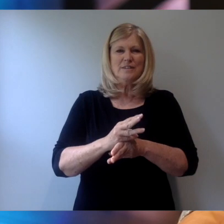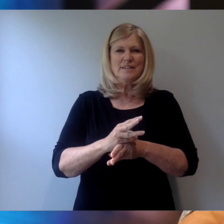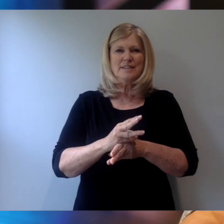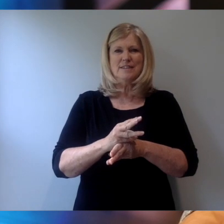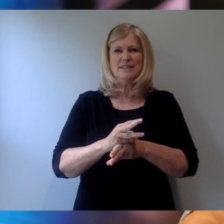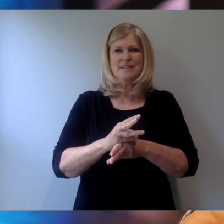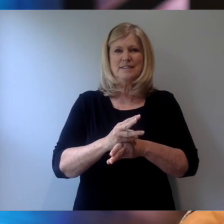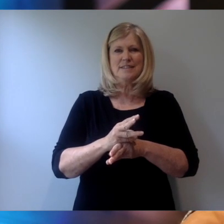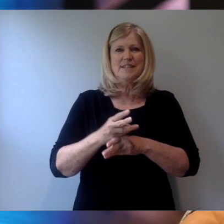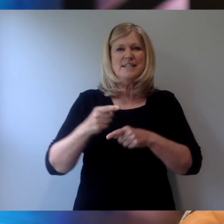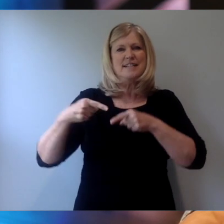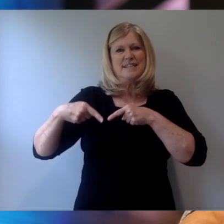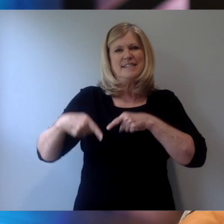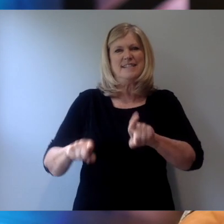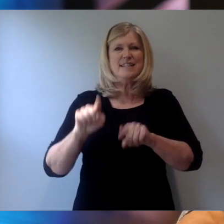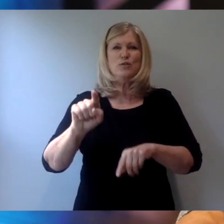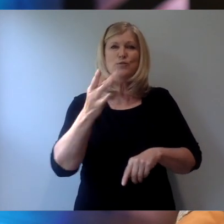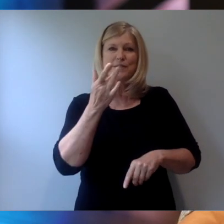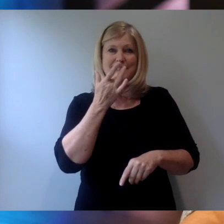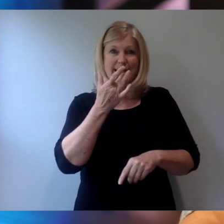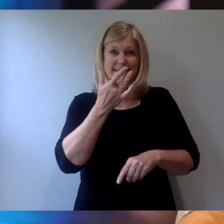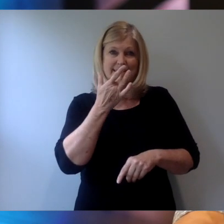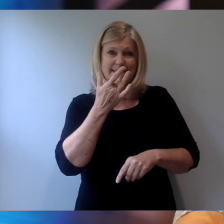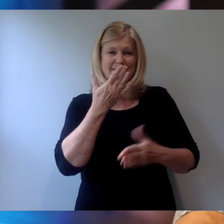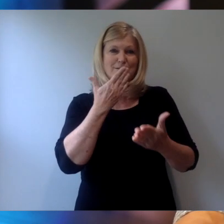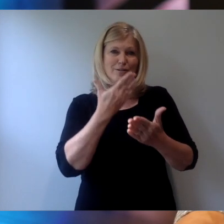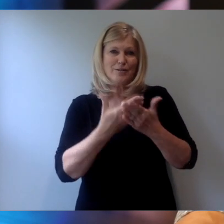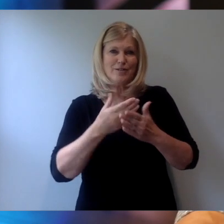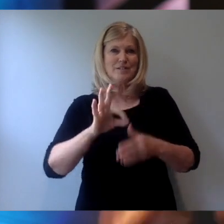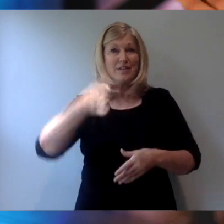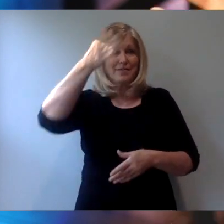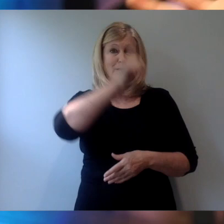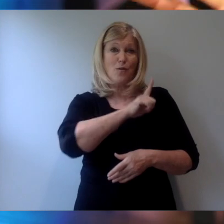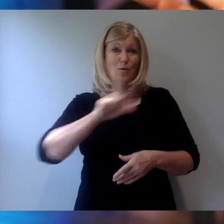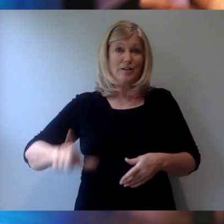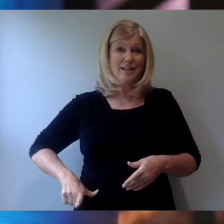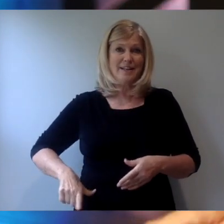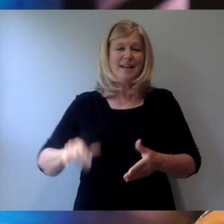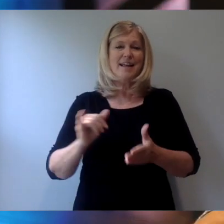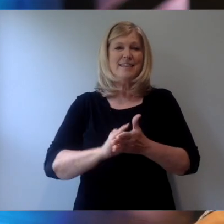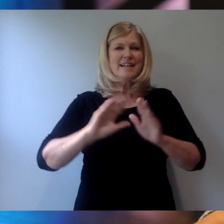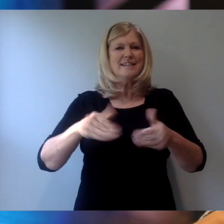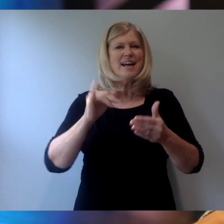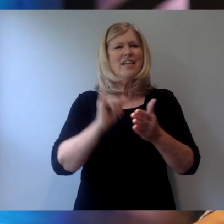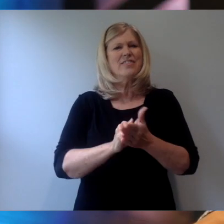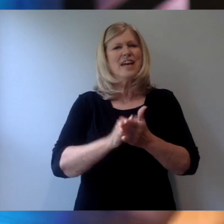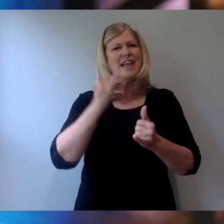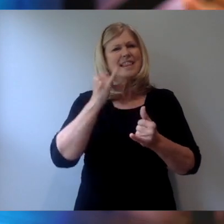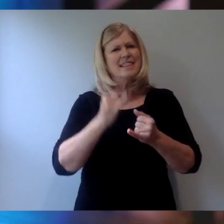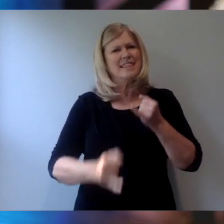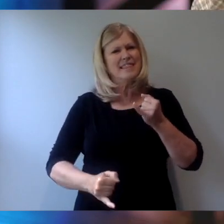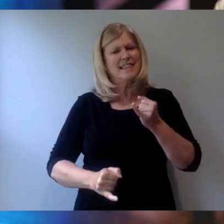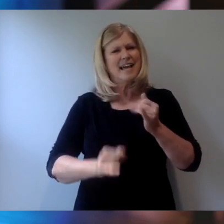since you've tasted the goodness of the Lord. That's how that last section of text could